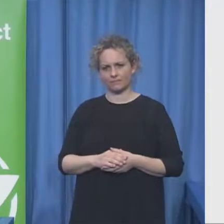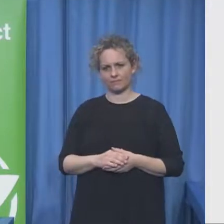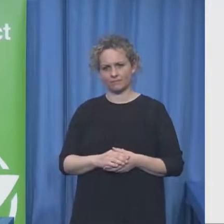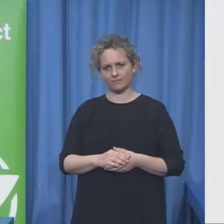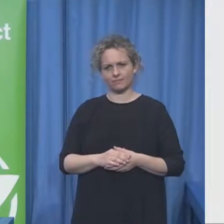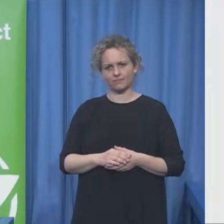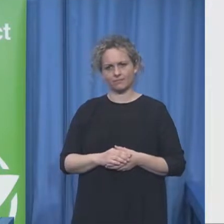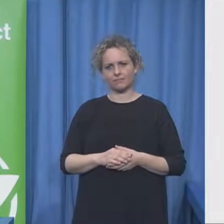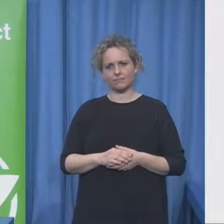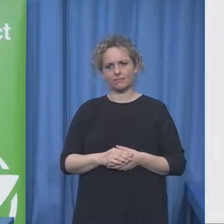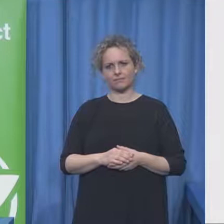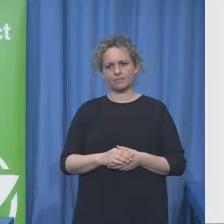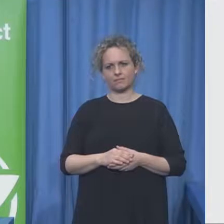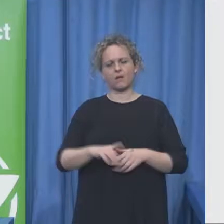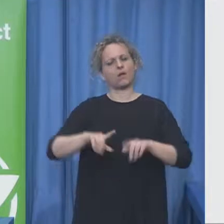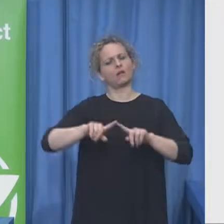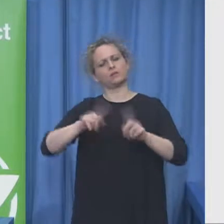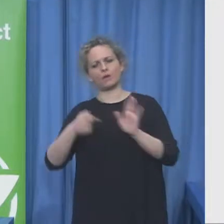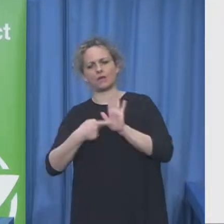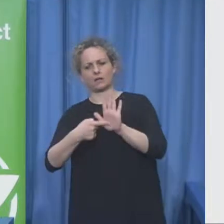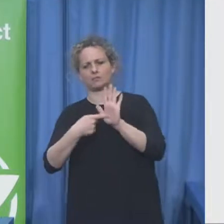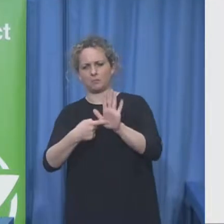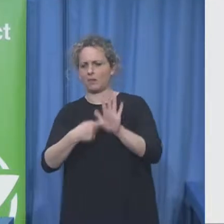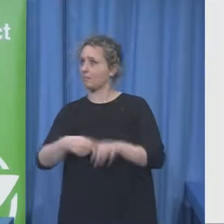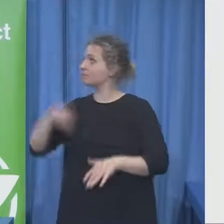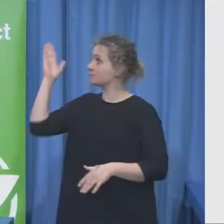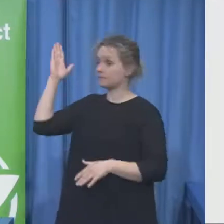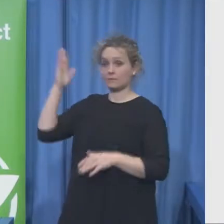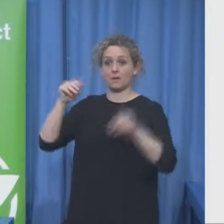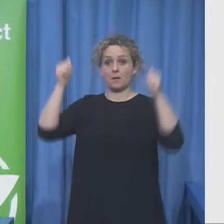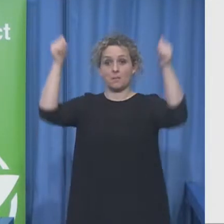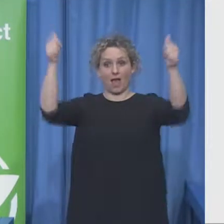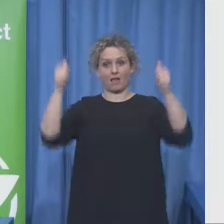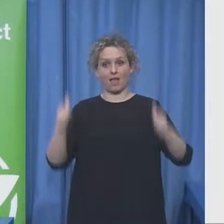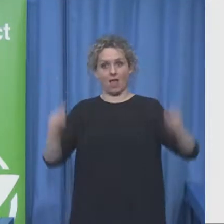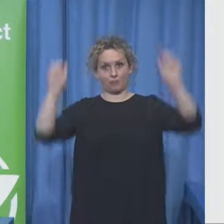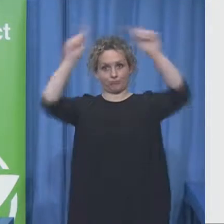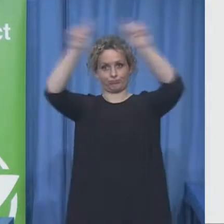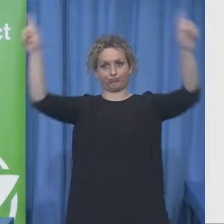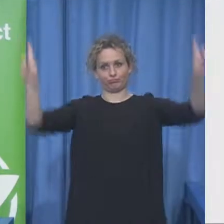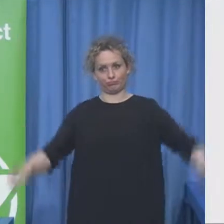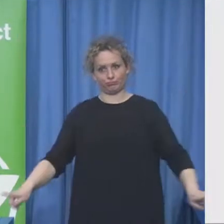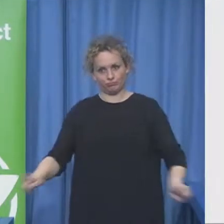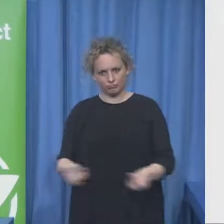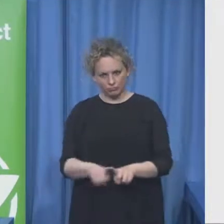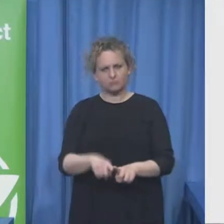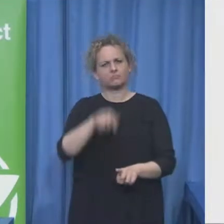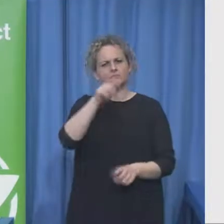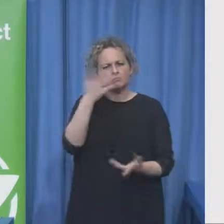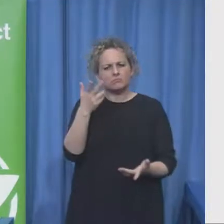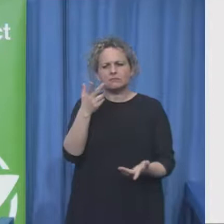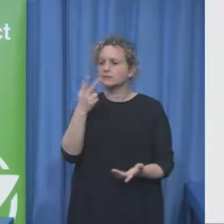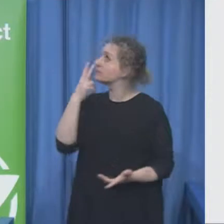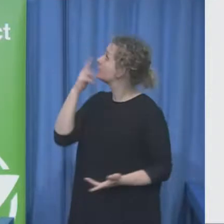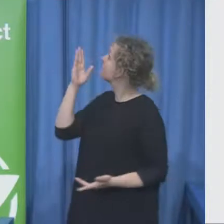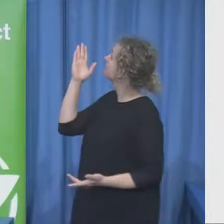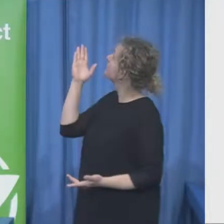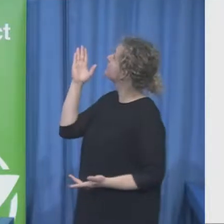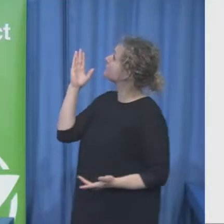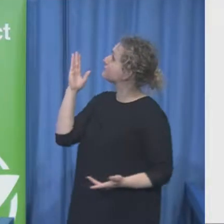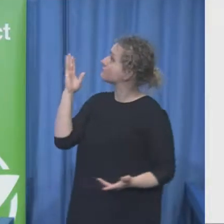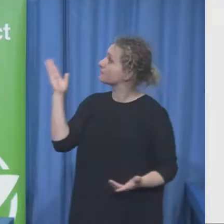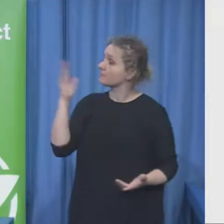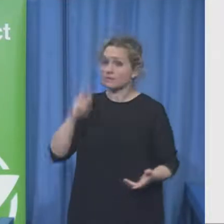what was it it showed him in a wheelchair and from the back so you couldn't see the wheelchair and it said some people call him